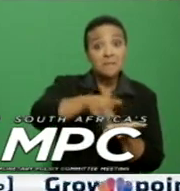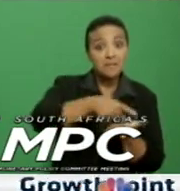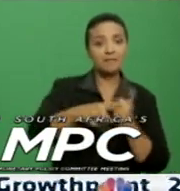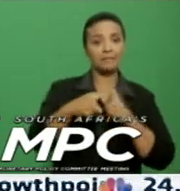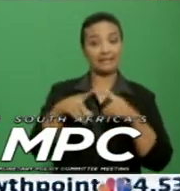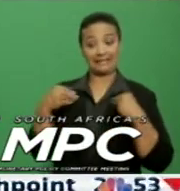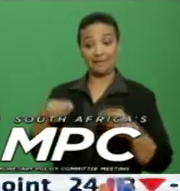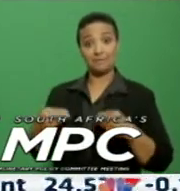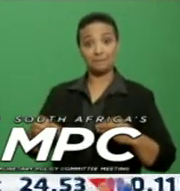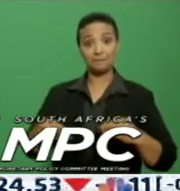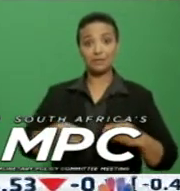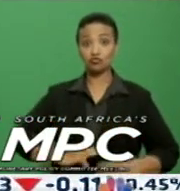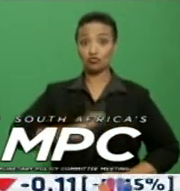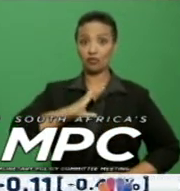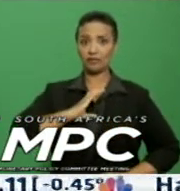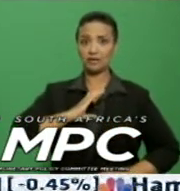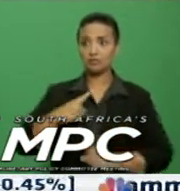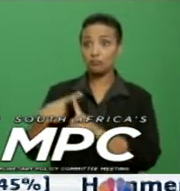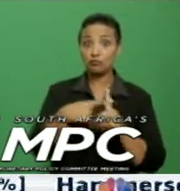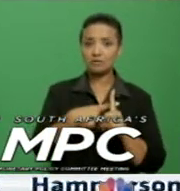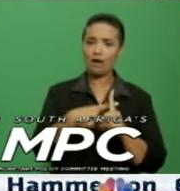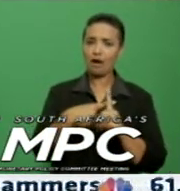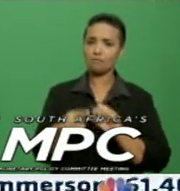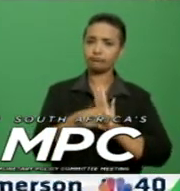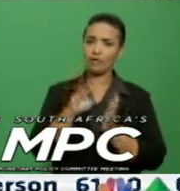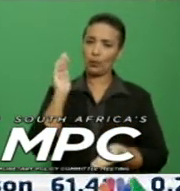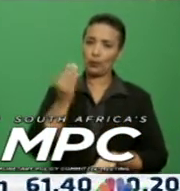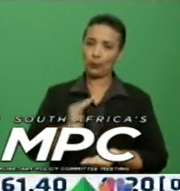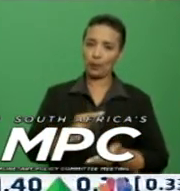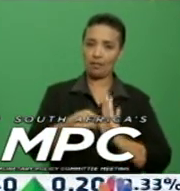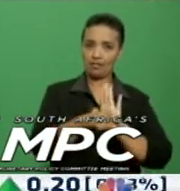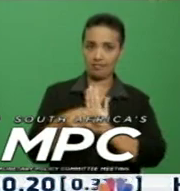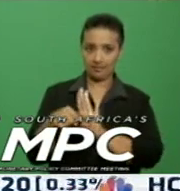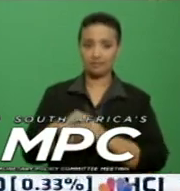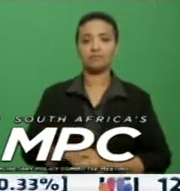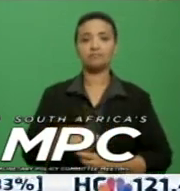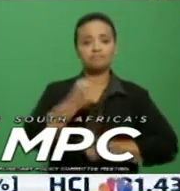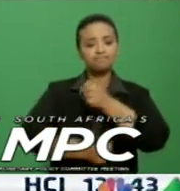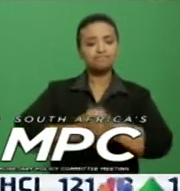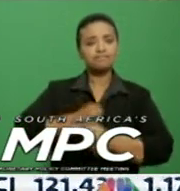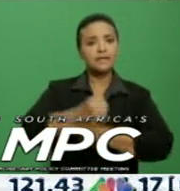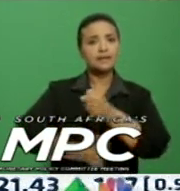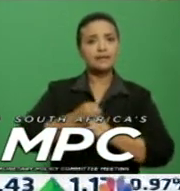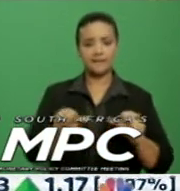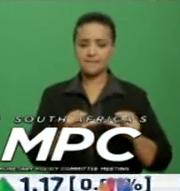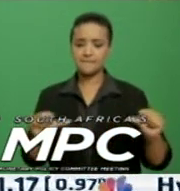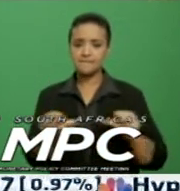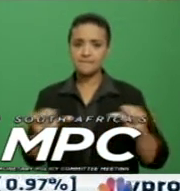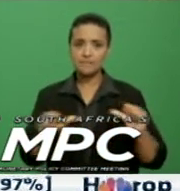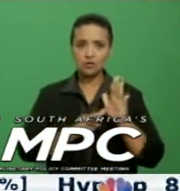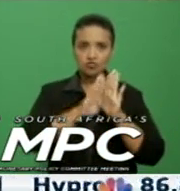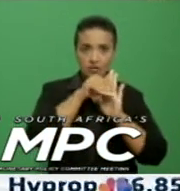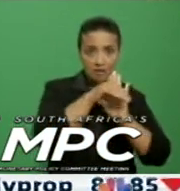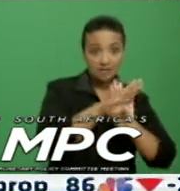and business confidence. The year-on-year inflation rate, as measured by the Consumer Price